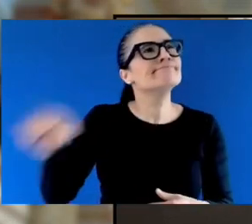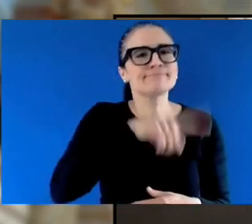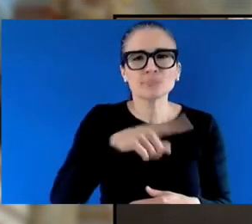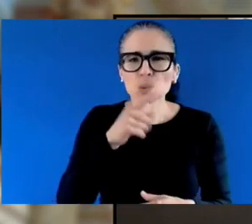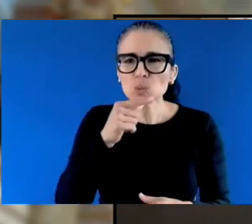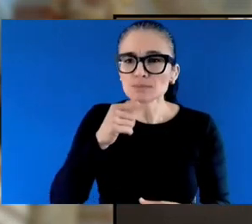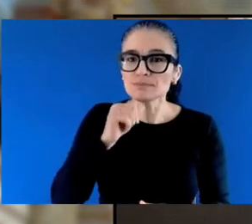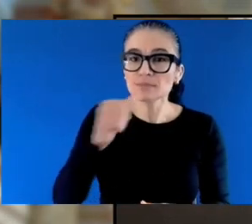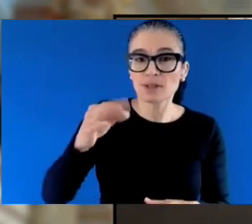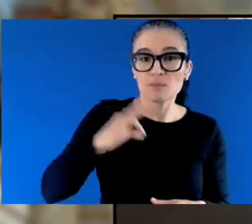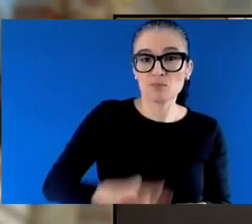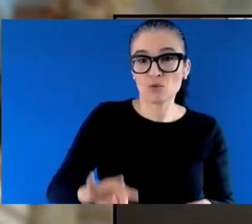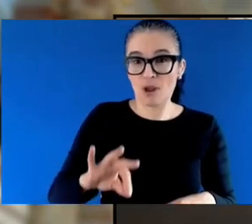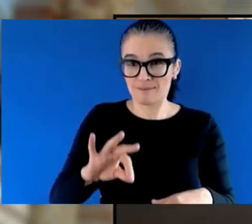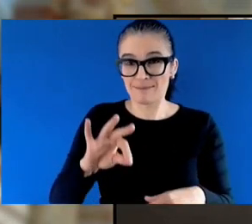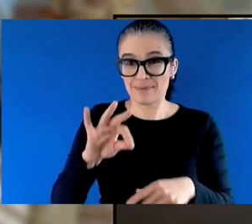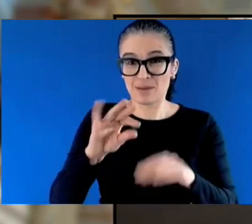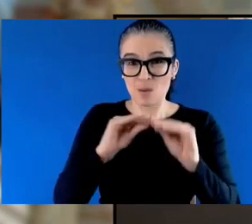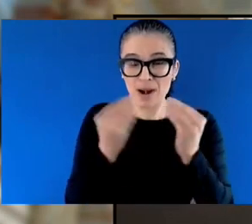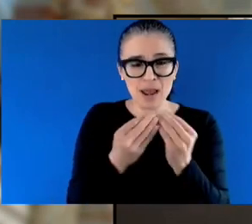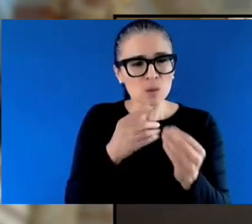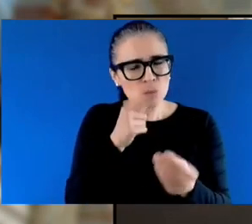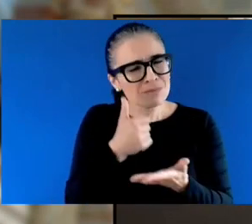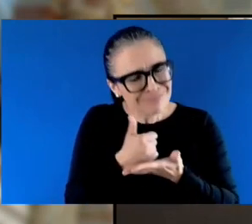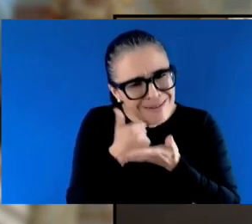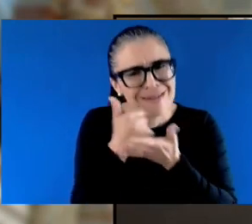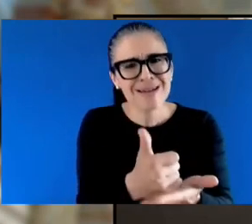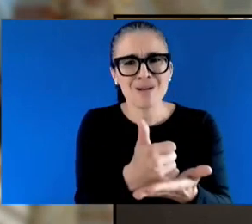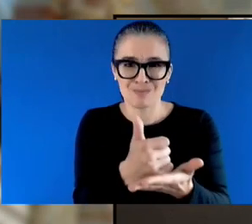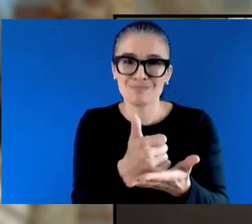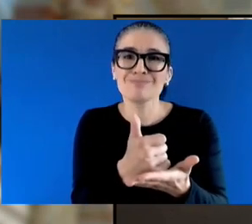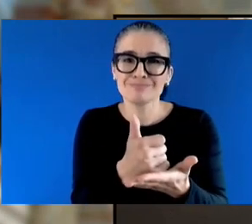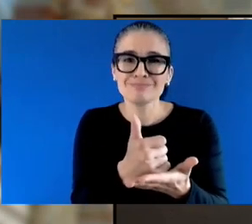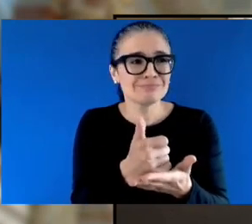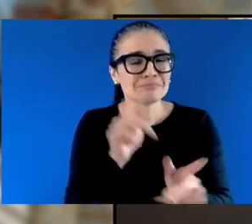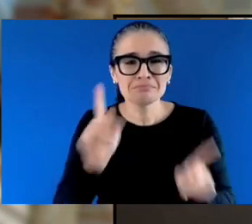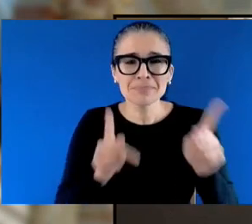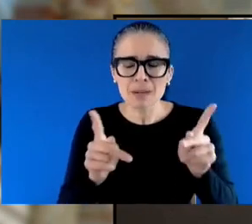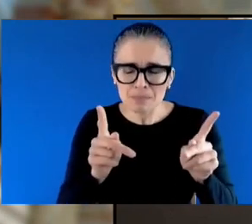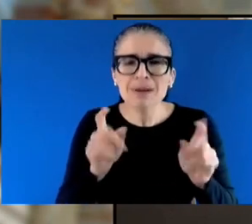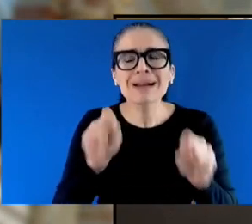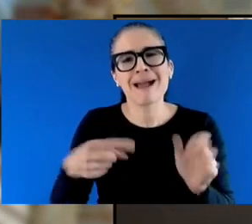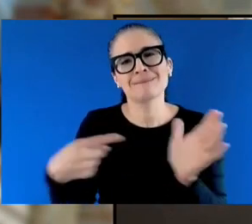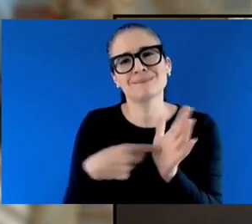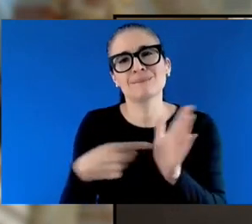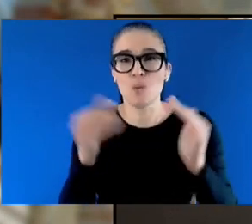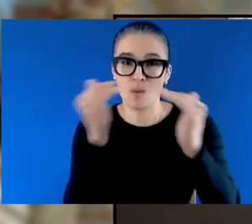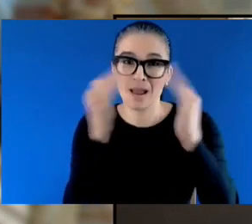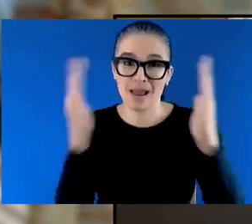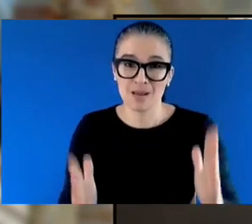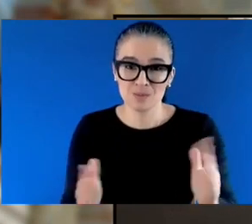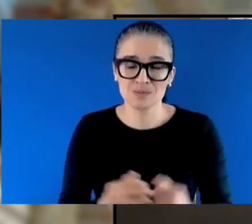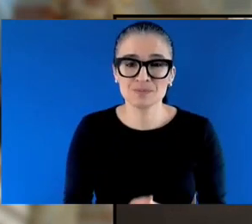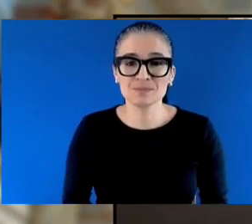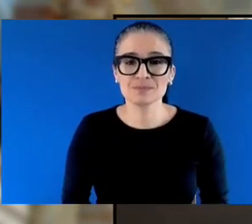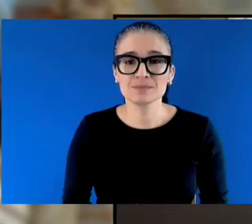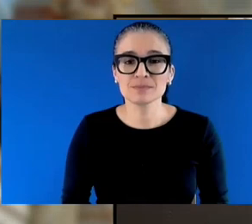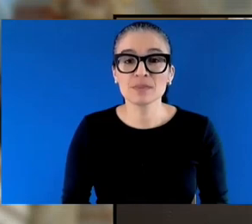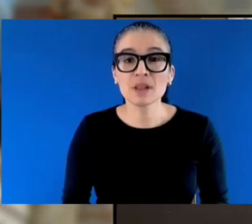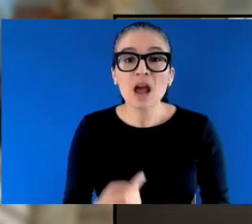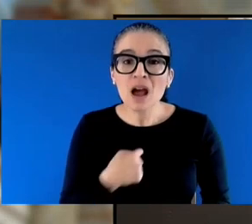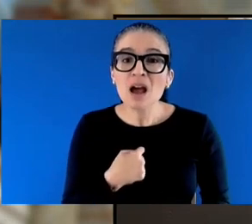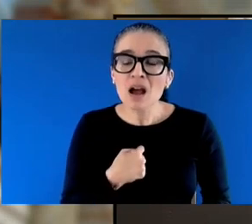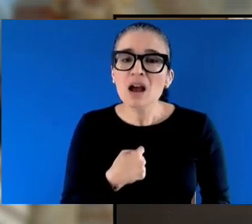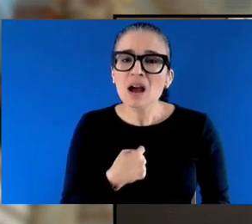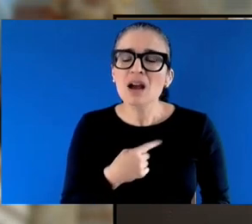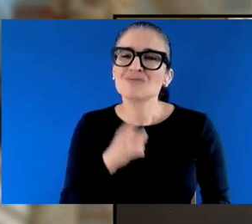housing options to people in British Columbia. I am very grateful to have the opportunity to work with you to protect and expand